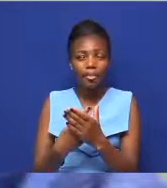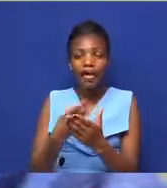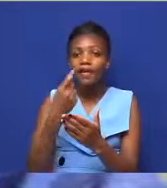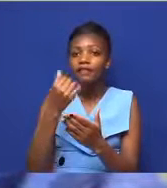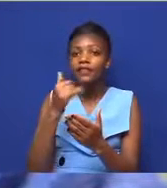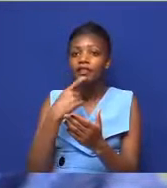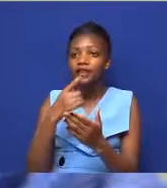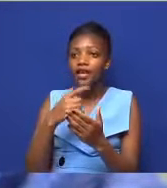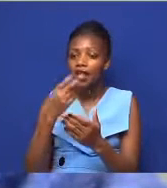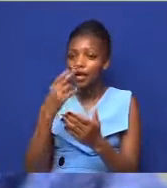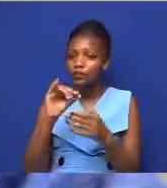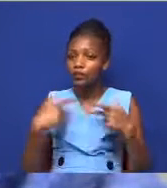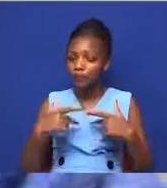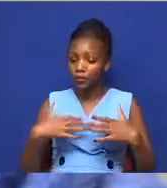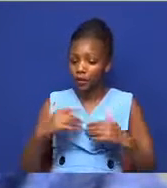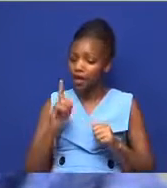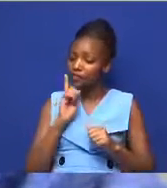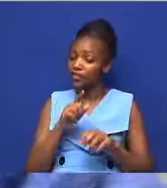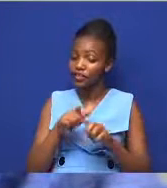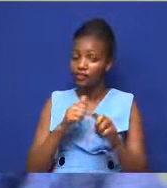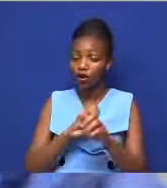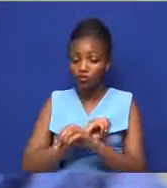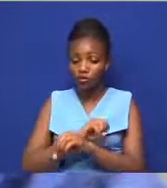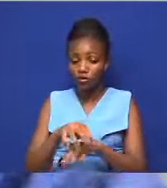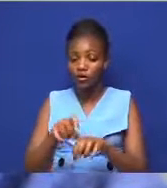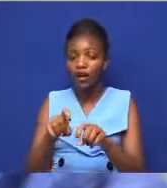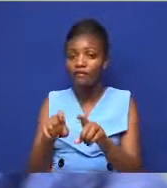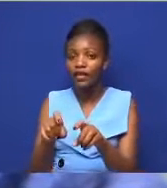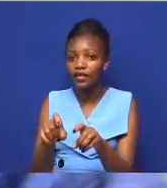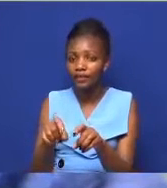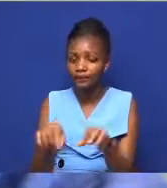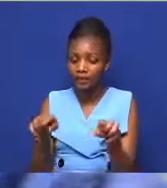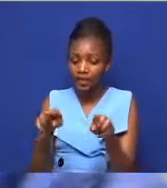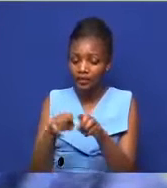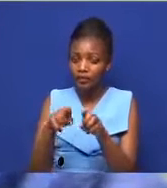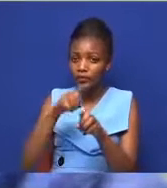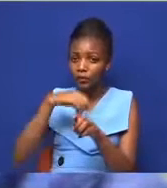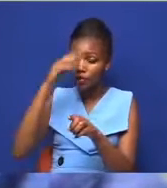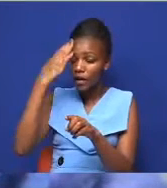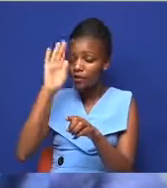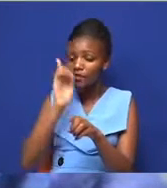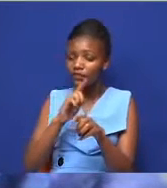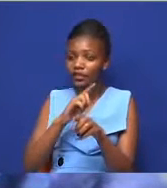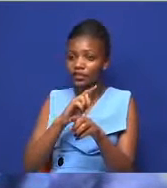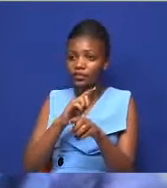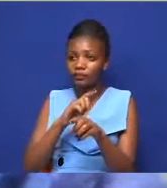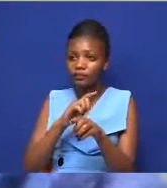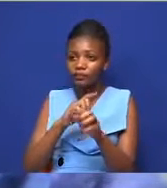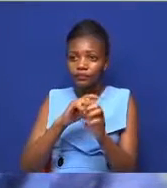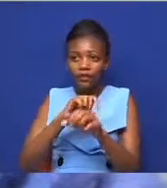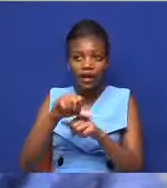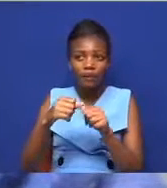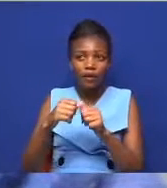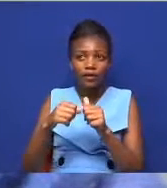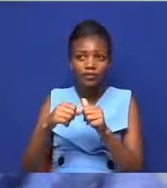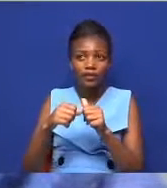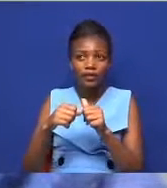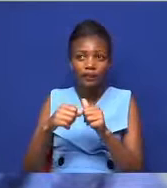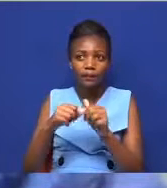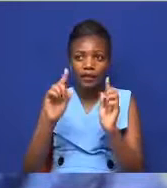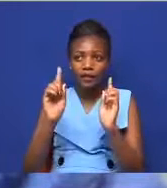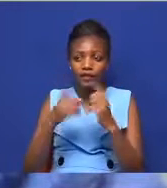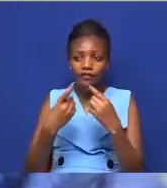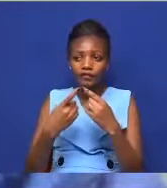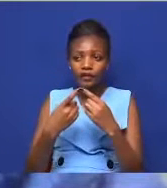people who have recovered from the COVID-19. And we have seen in the polling stations some precautional measures